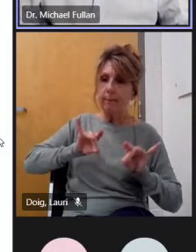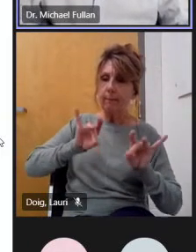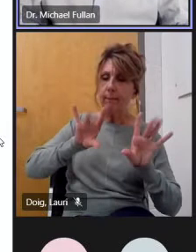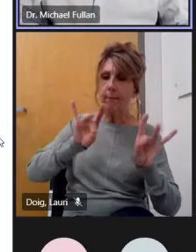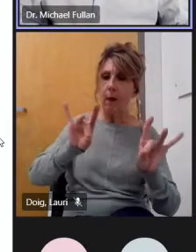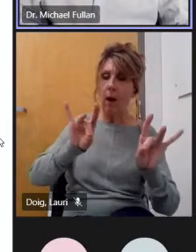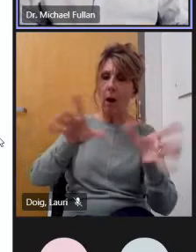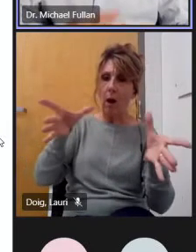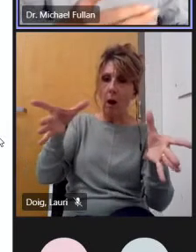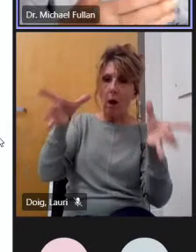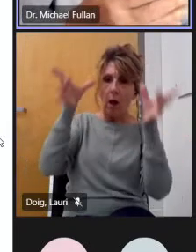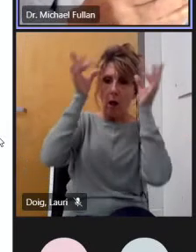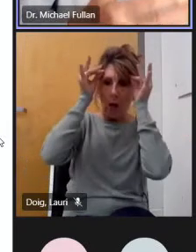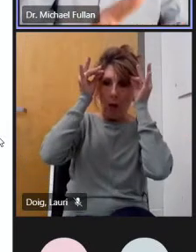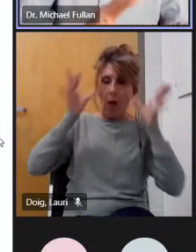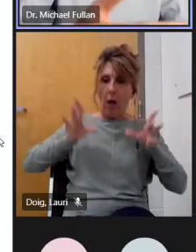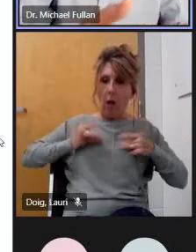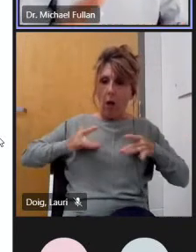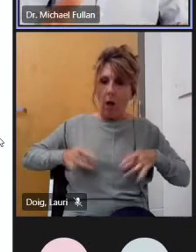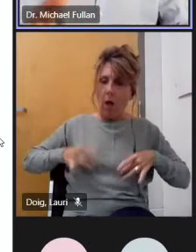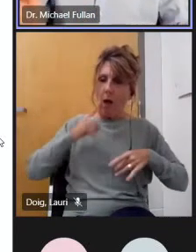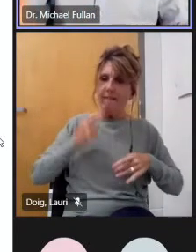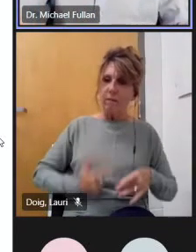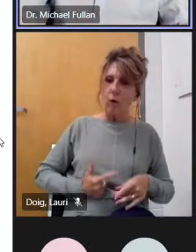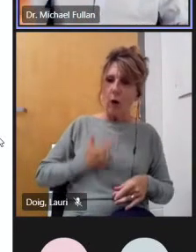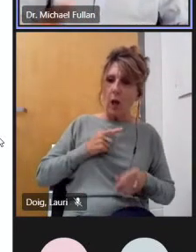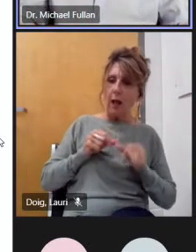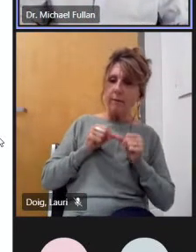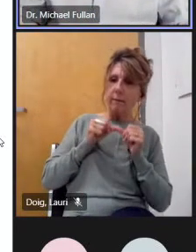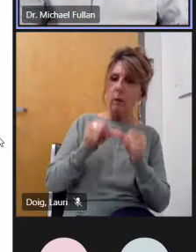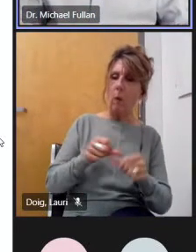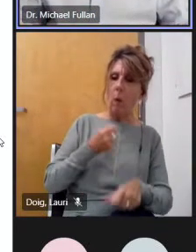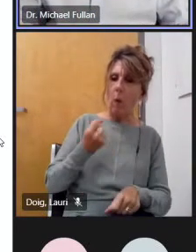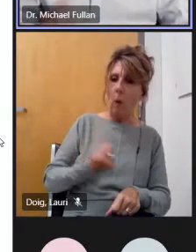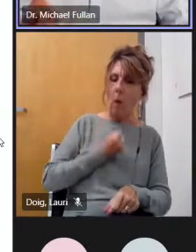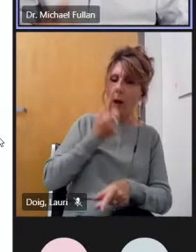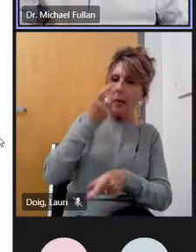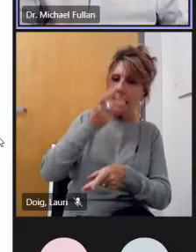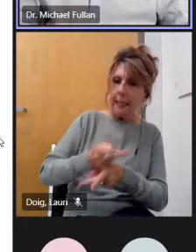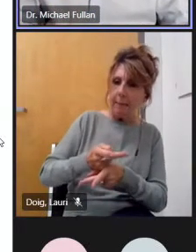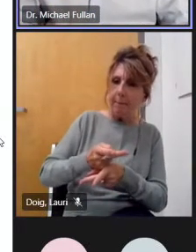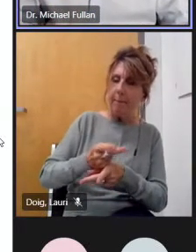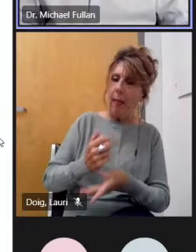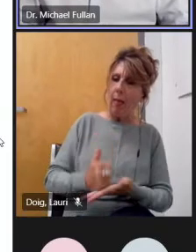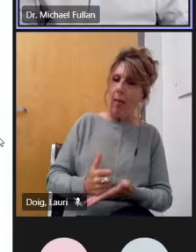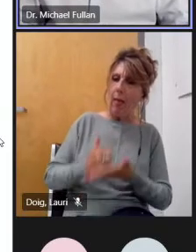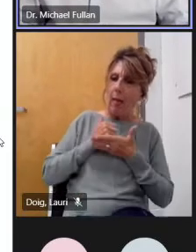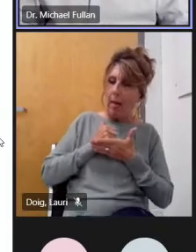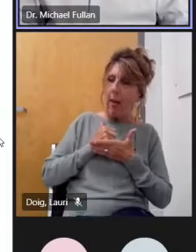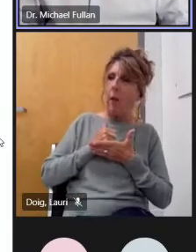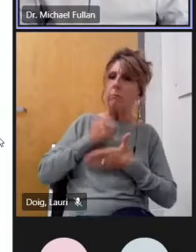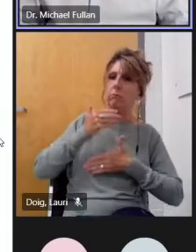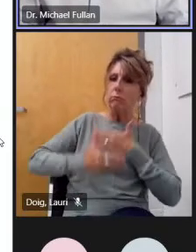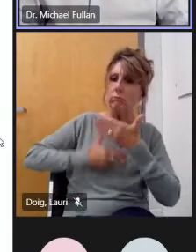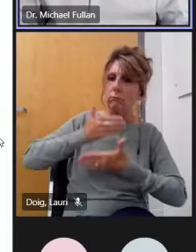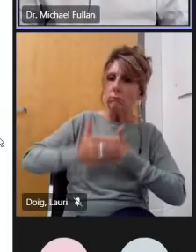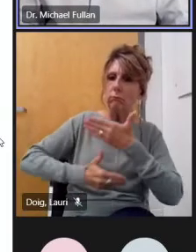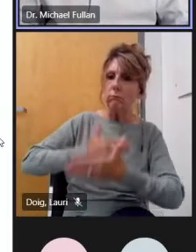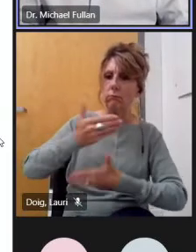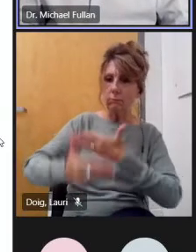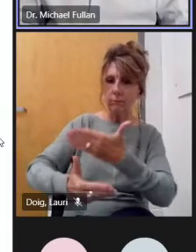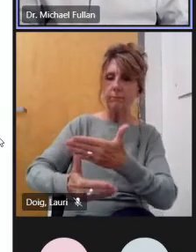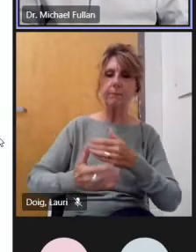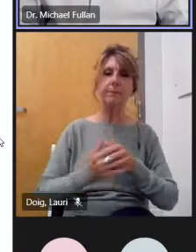so you can you can see why that the kind of quality learning that we're seeing in this one video will just be one example of it